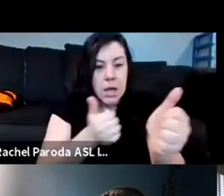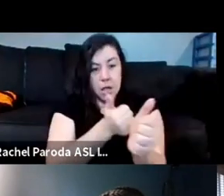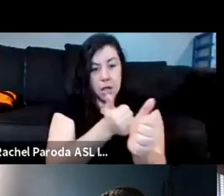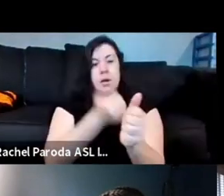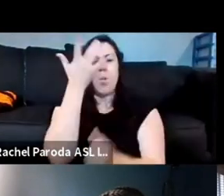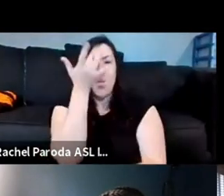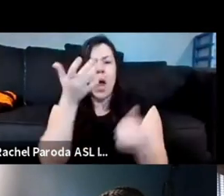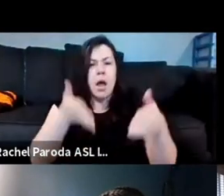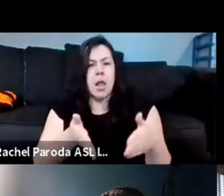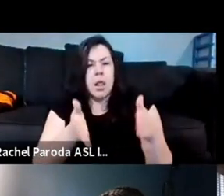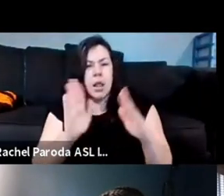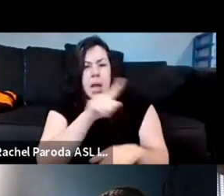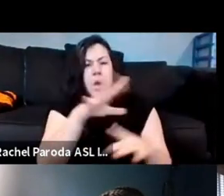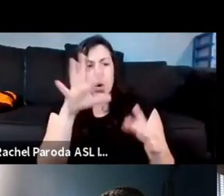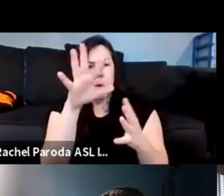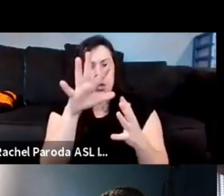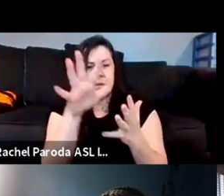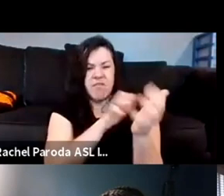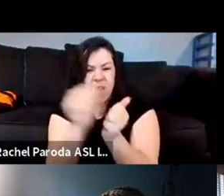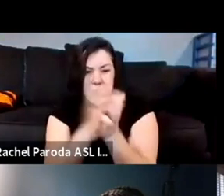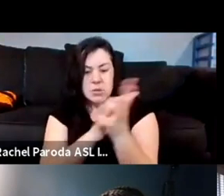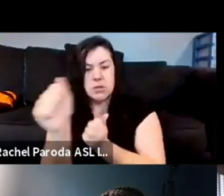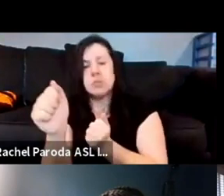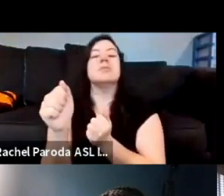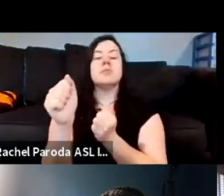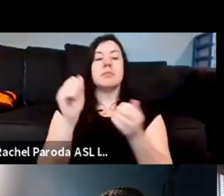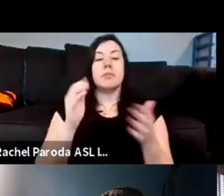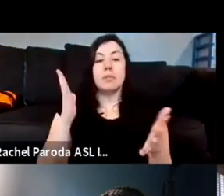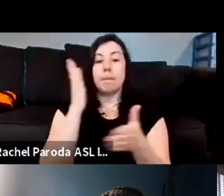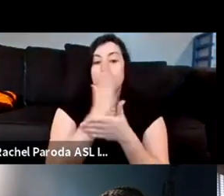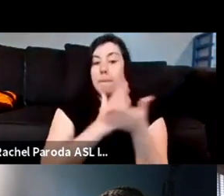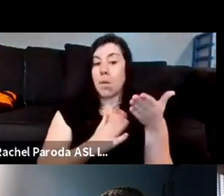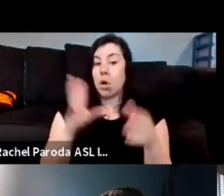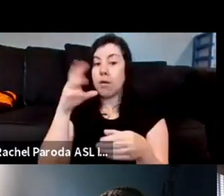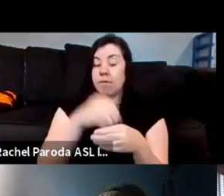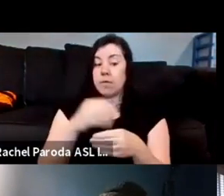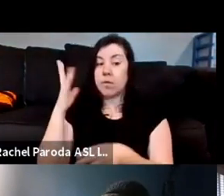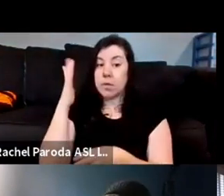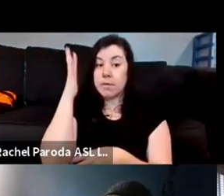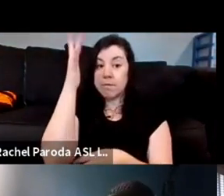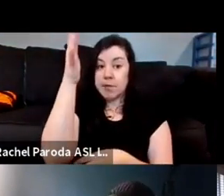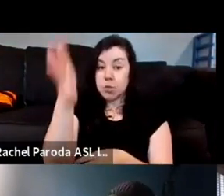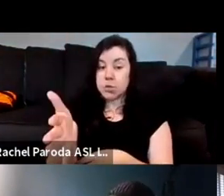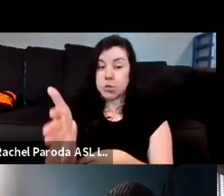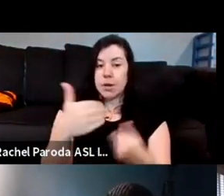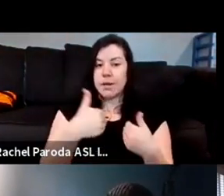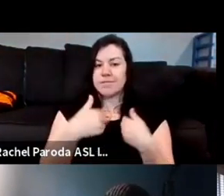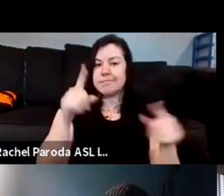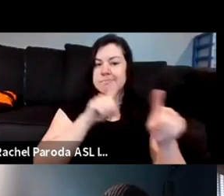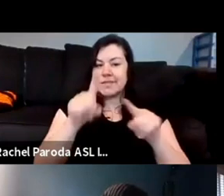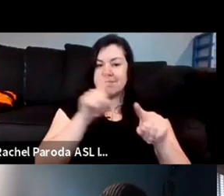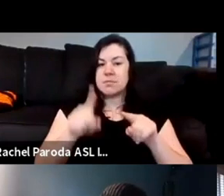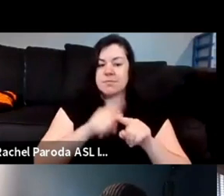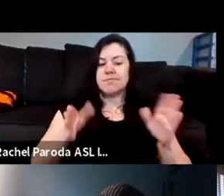future part of what moving into the future might be is really equipping ourselves with different kinds of critical strategies for